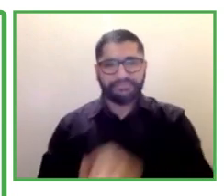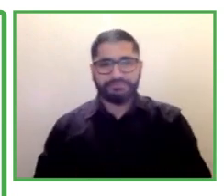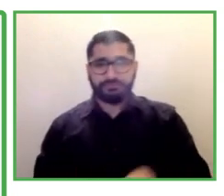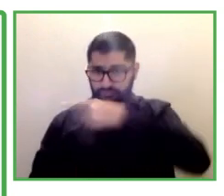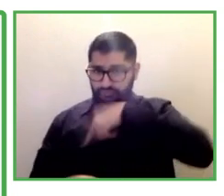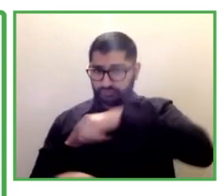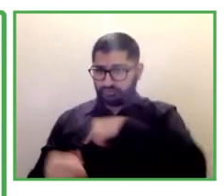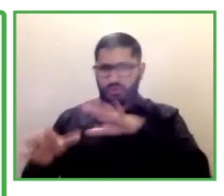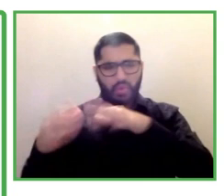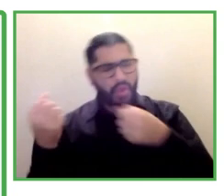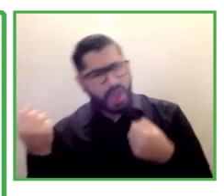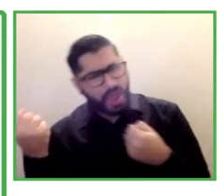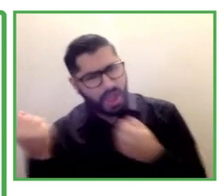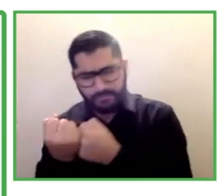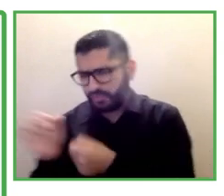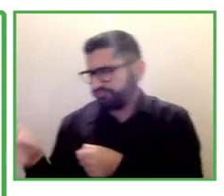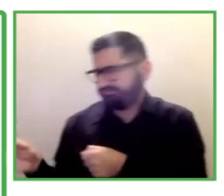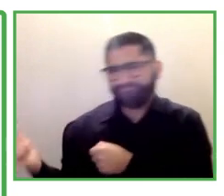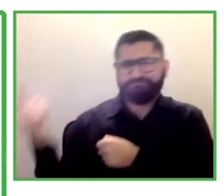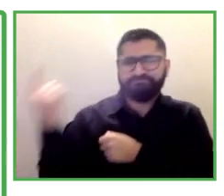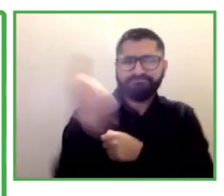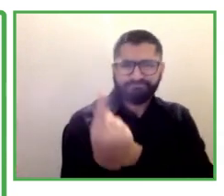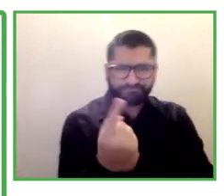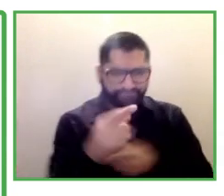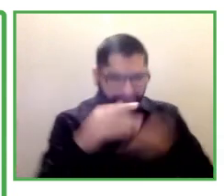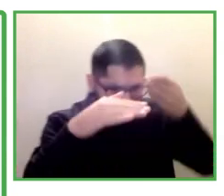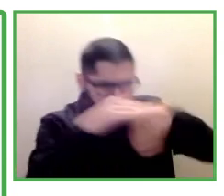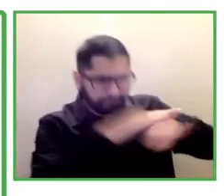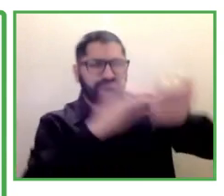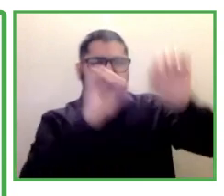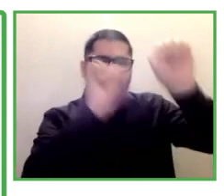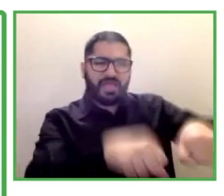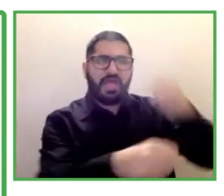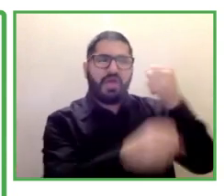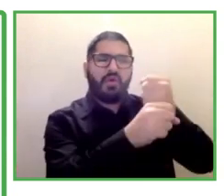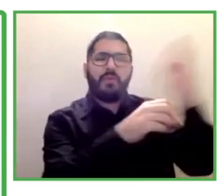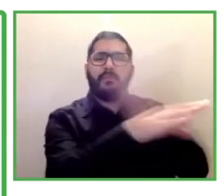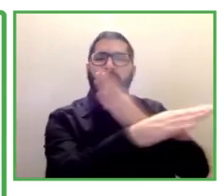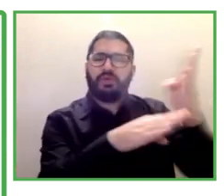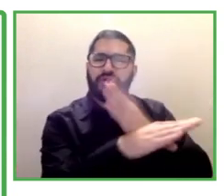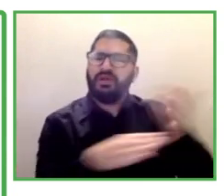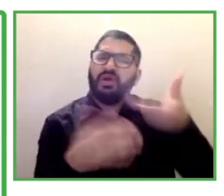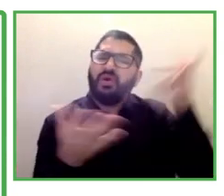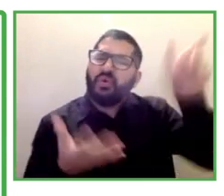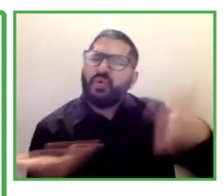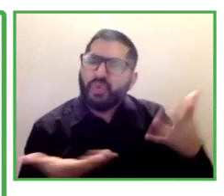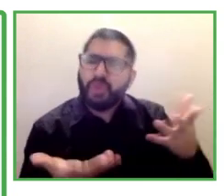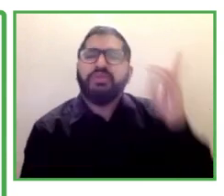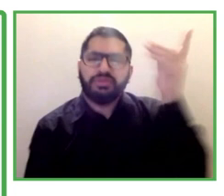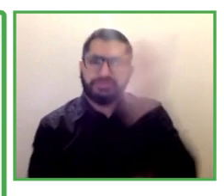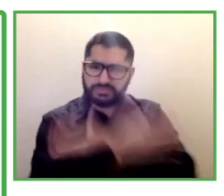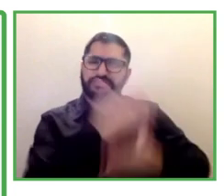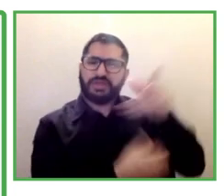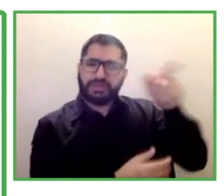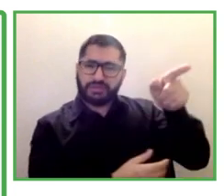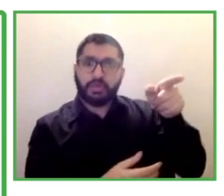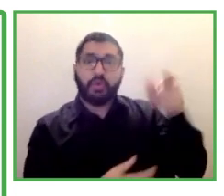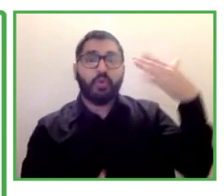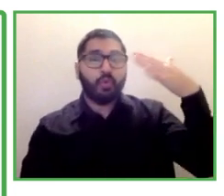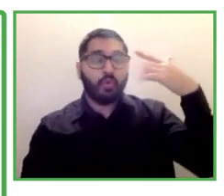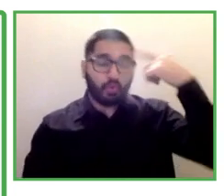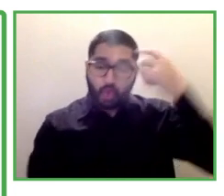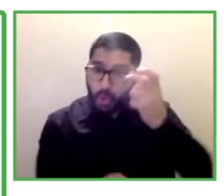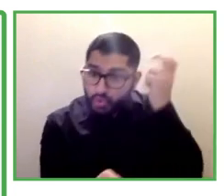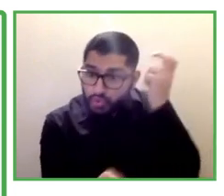working at a local golf course and helping them keep their course and their buildings